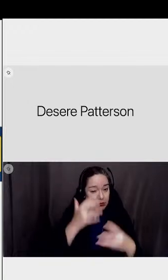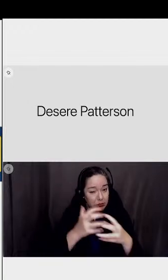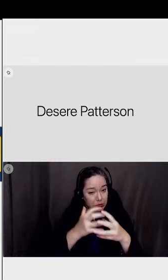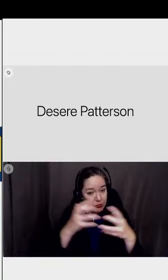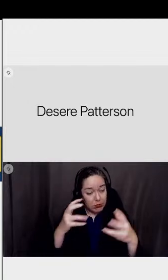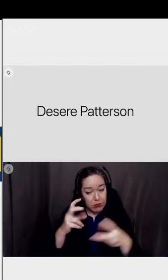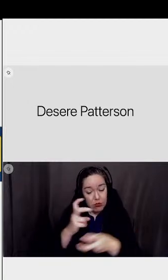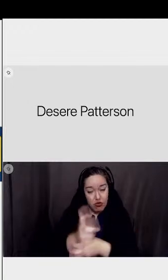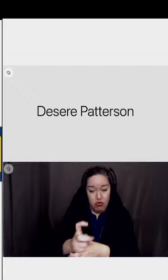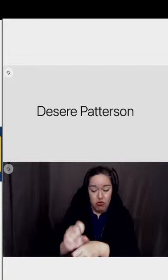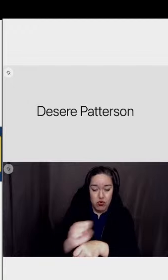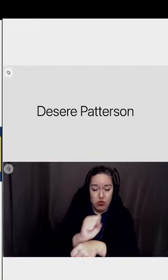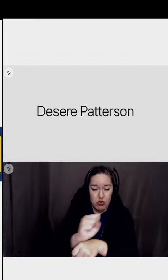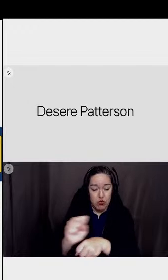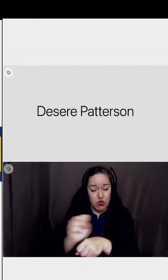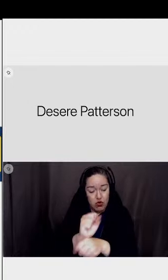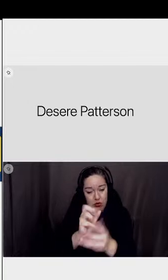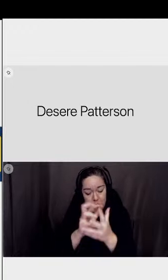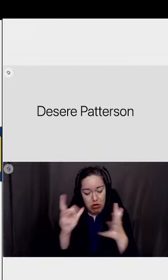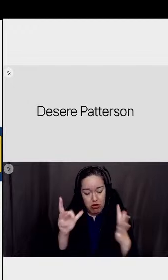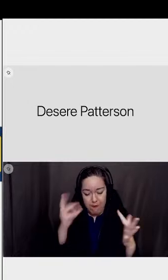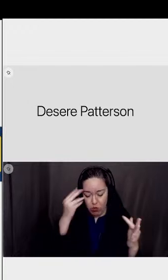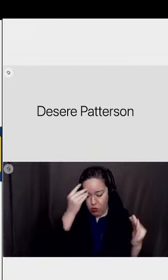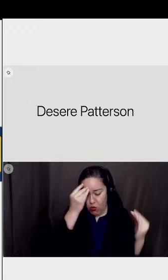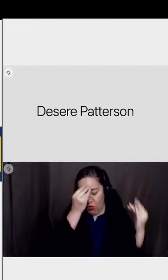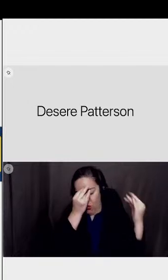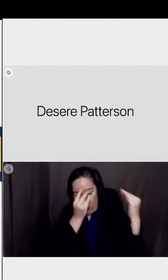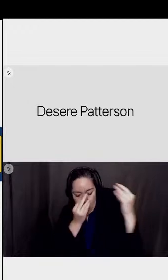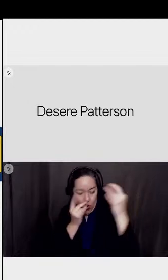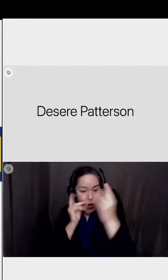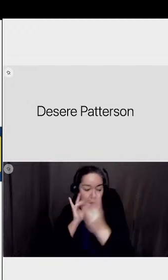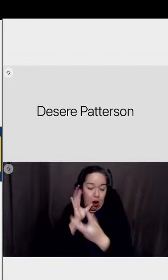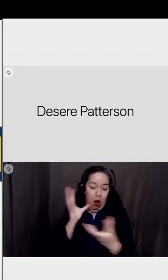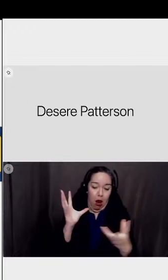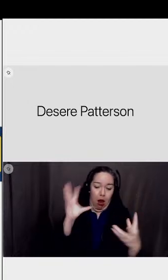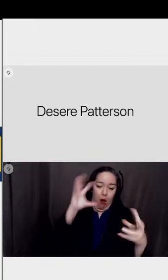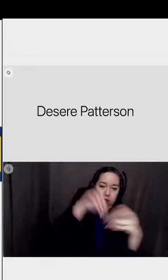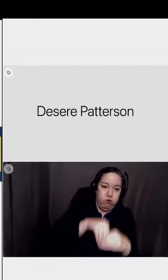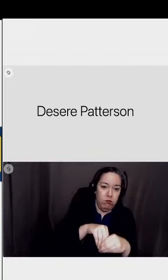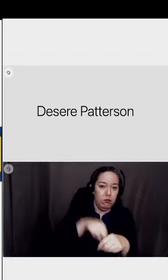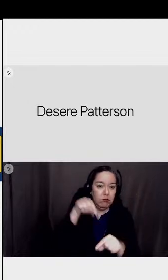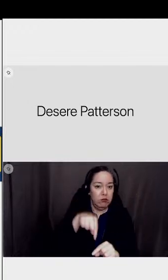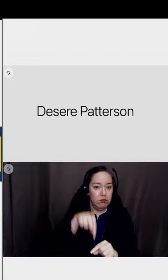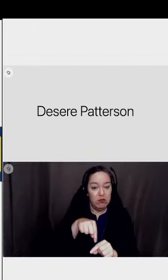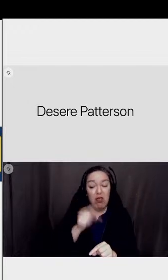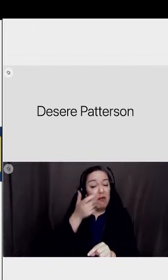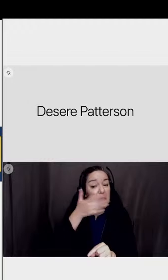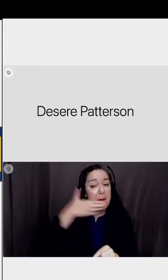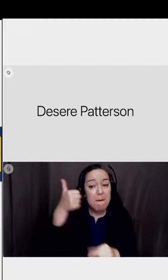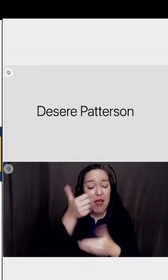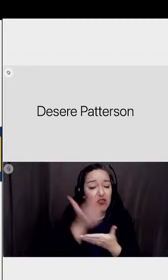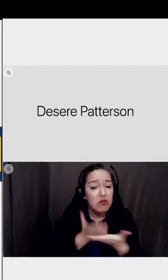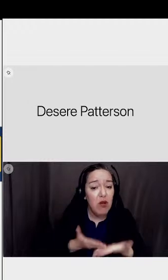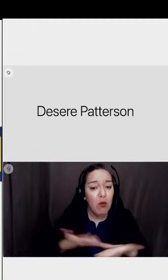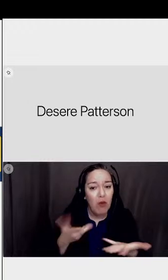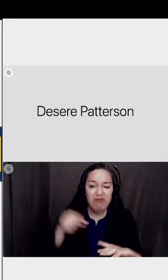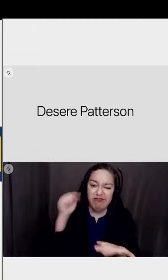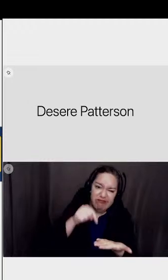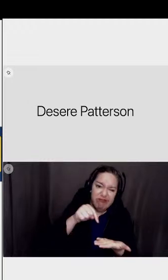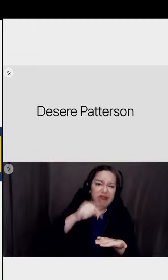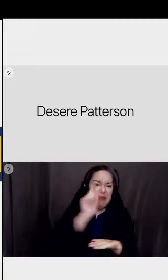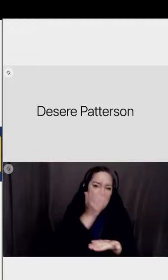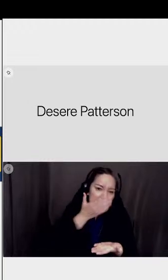has been put into this and i think the best part of this is it's the best thing for kids but